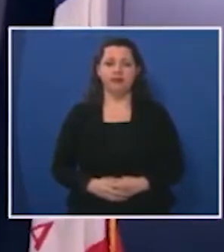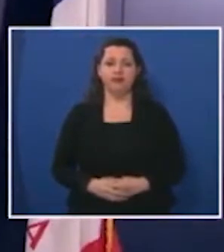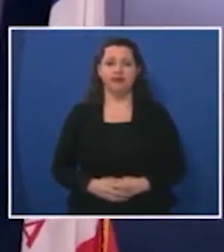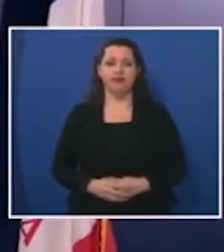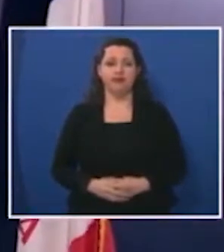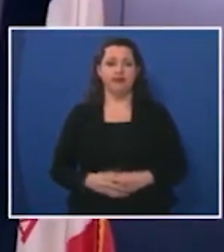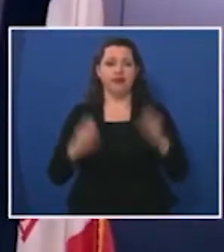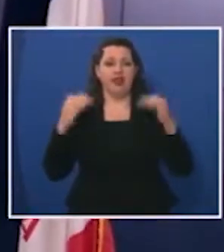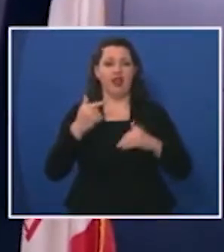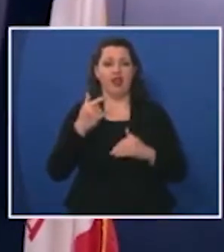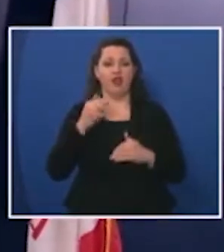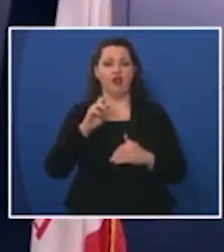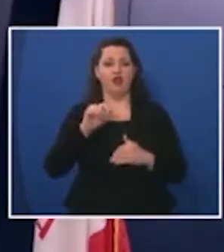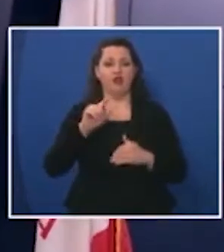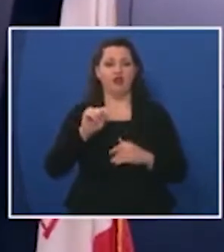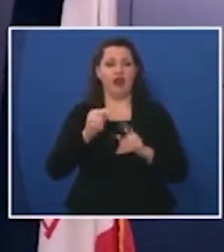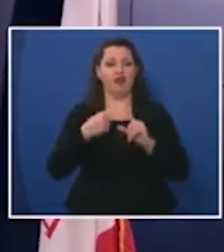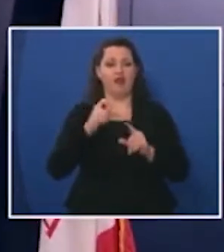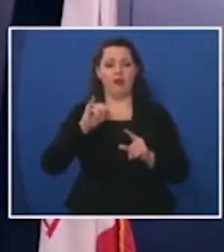grant iotolic radio